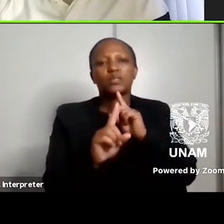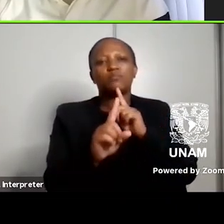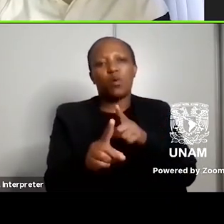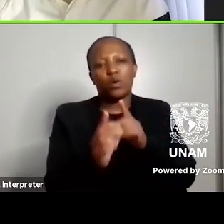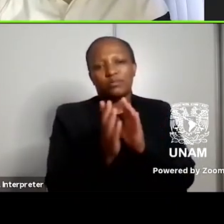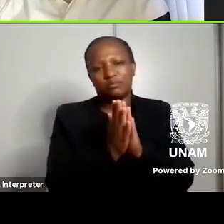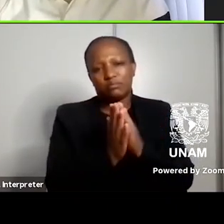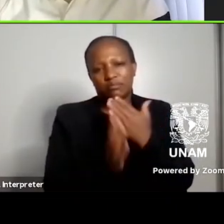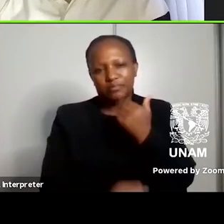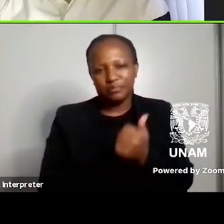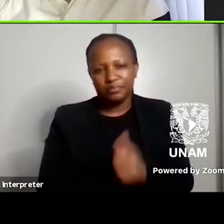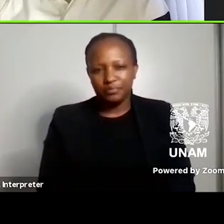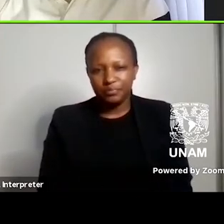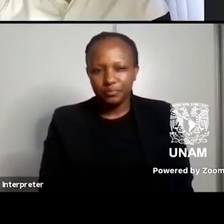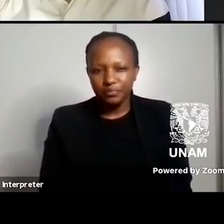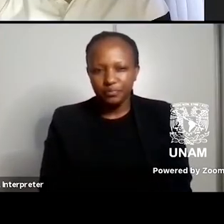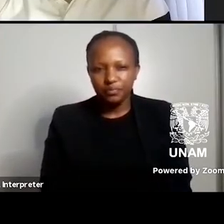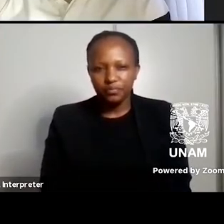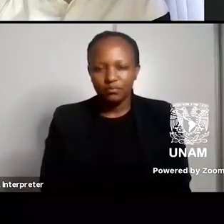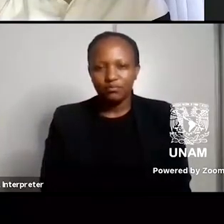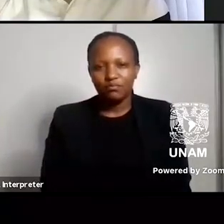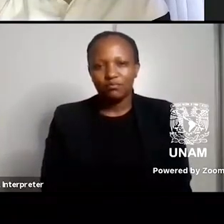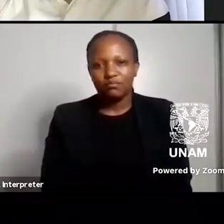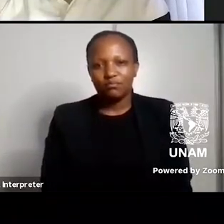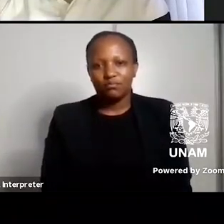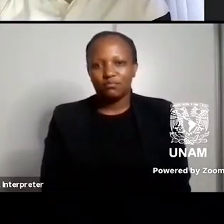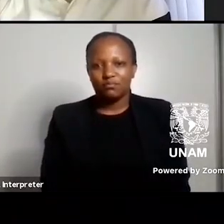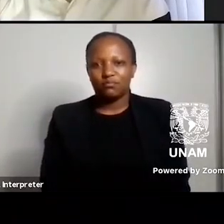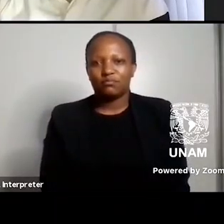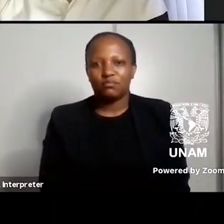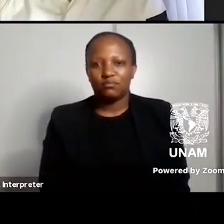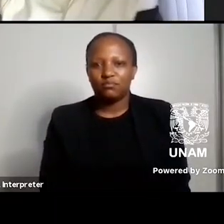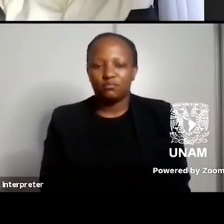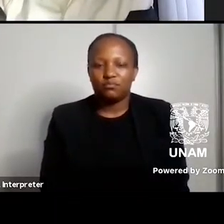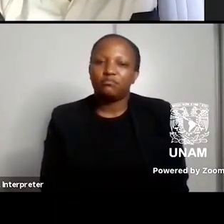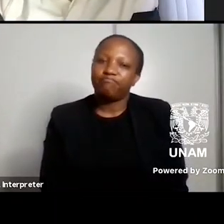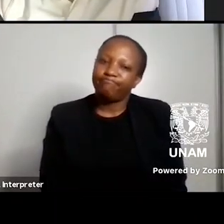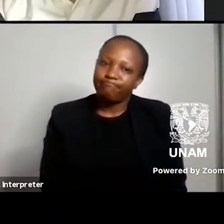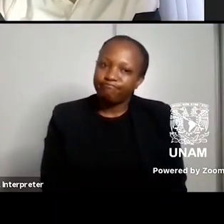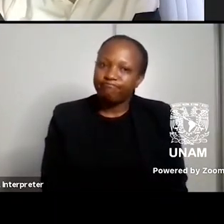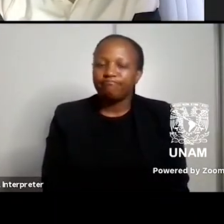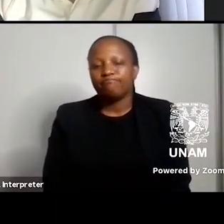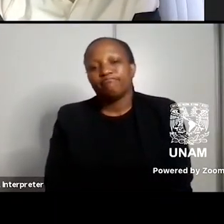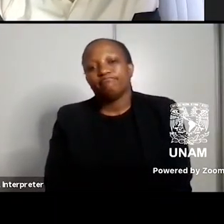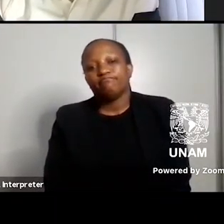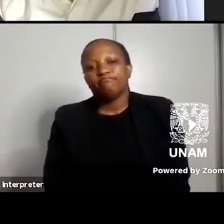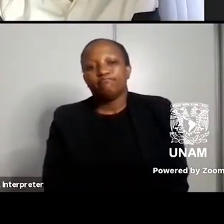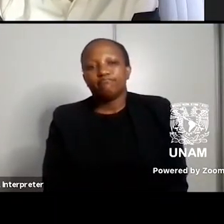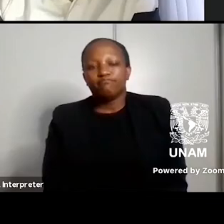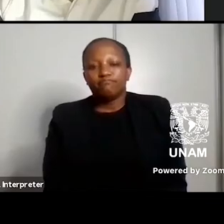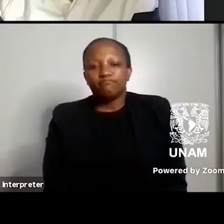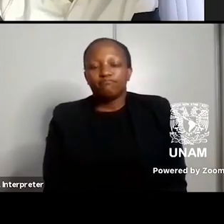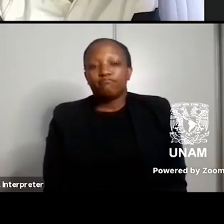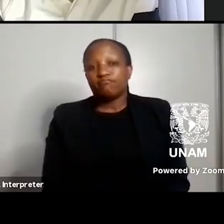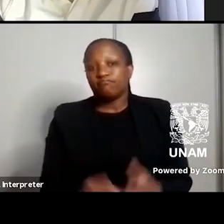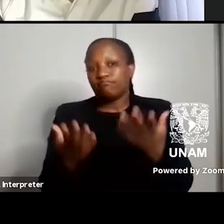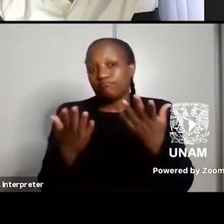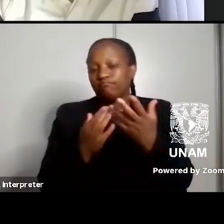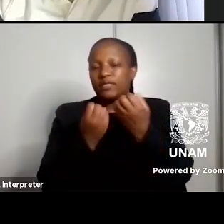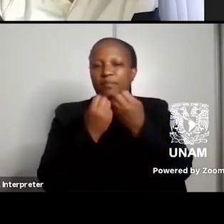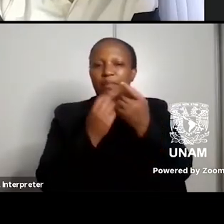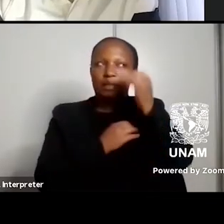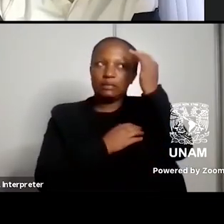yeah well I think um a couple of thoughts one is that this might be also true in